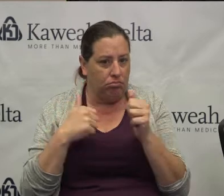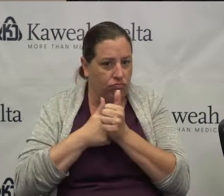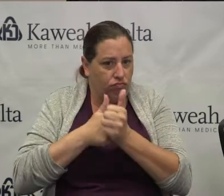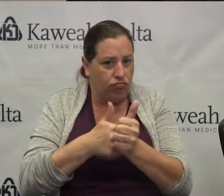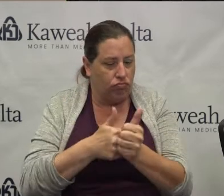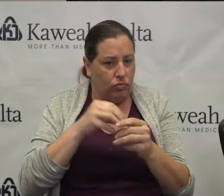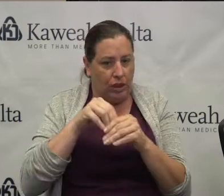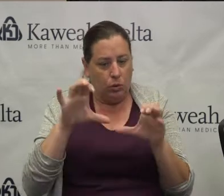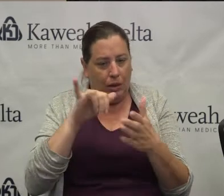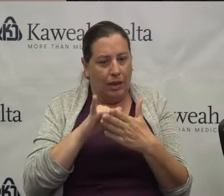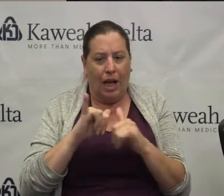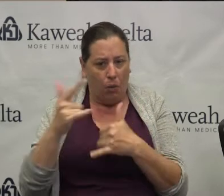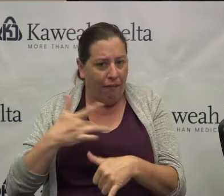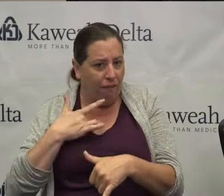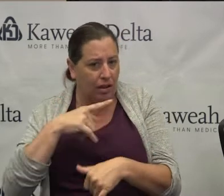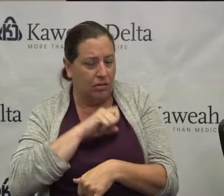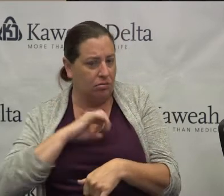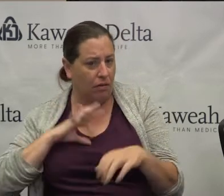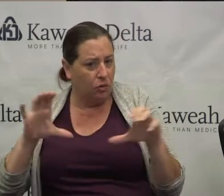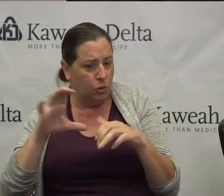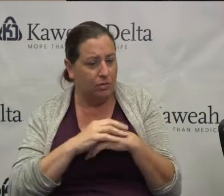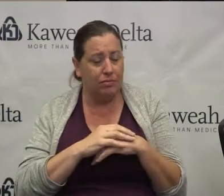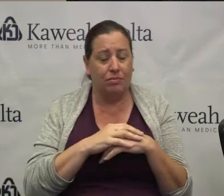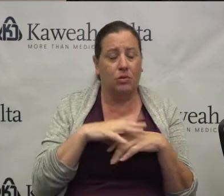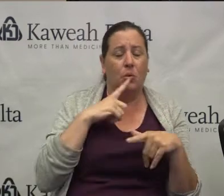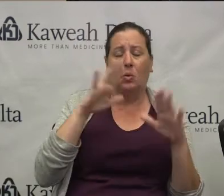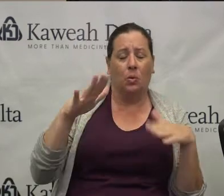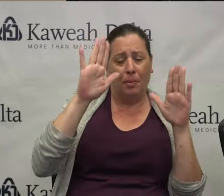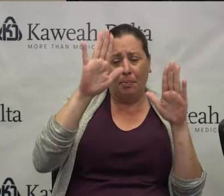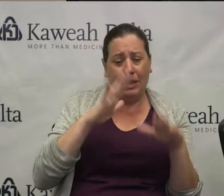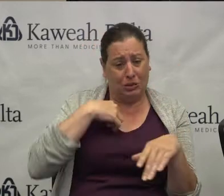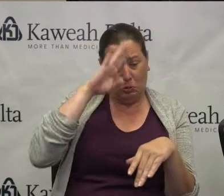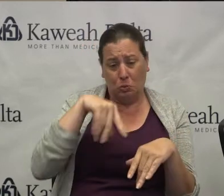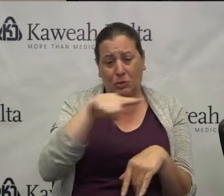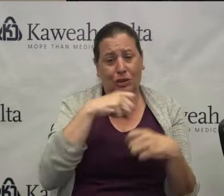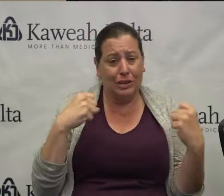You know, amazing. I know they're scared and they're anxious.